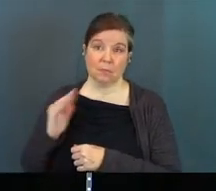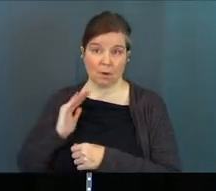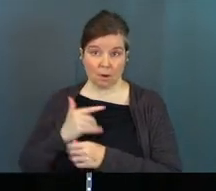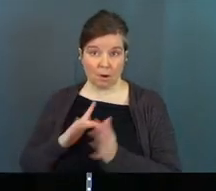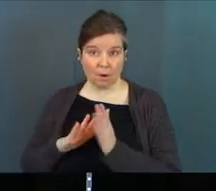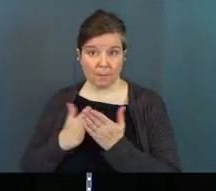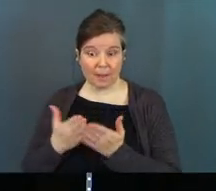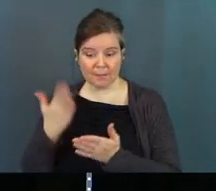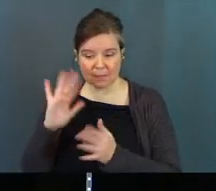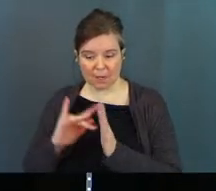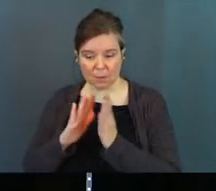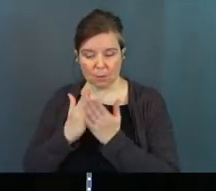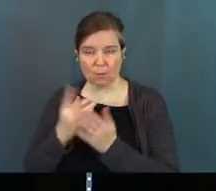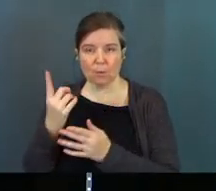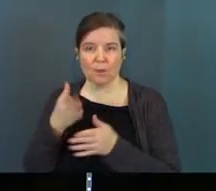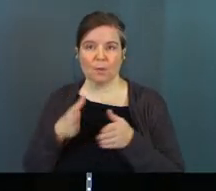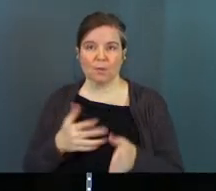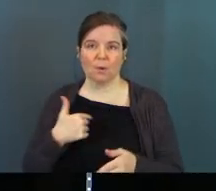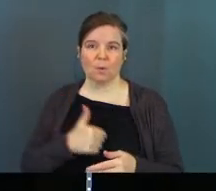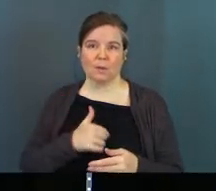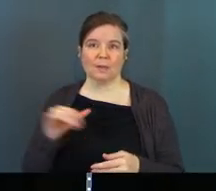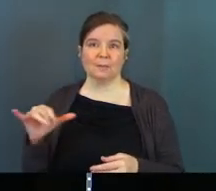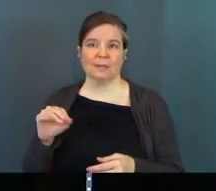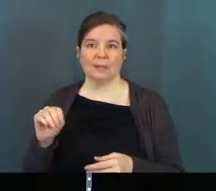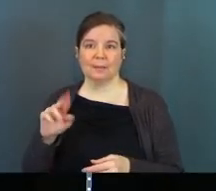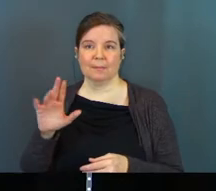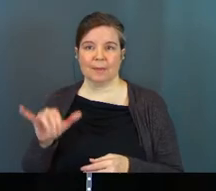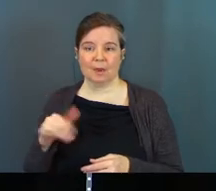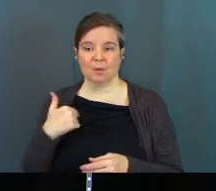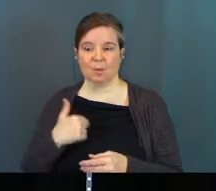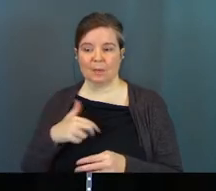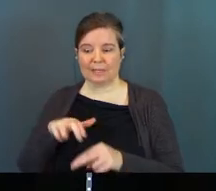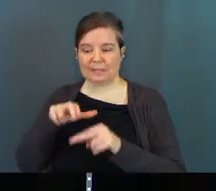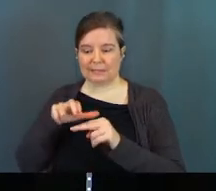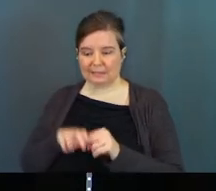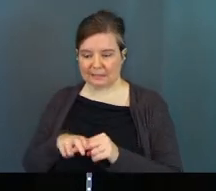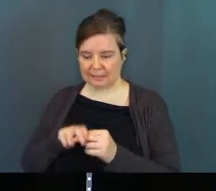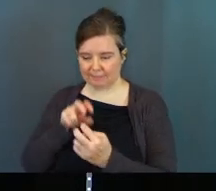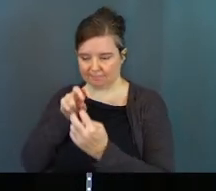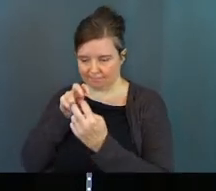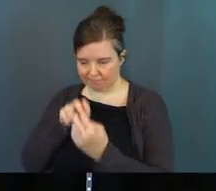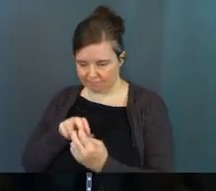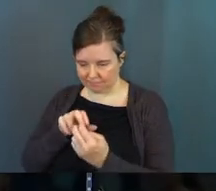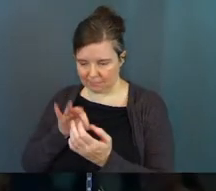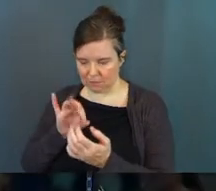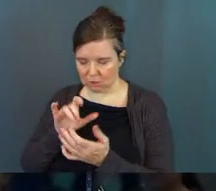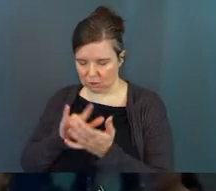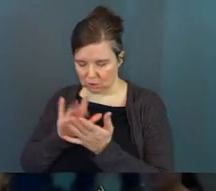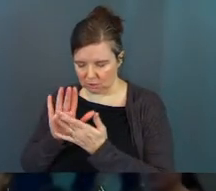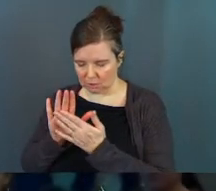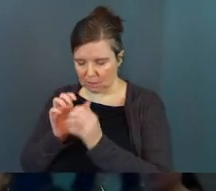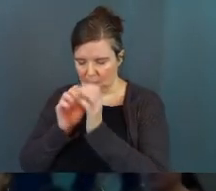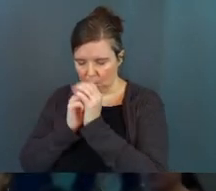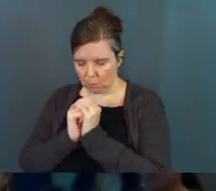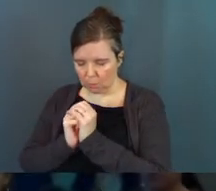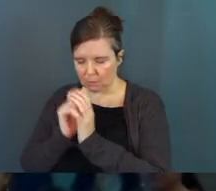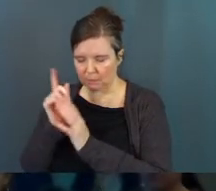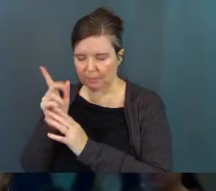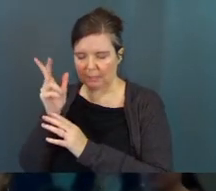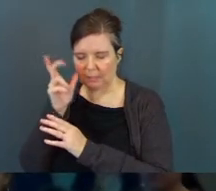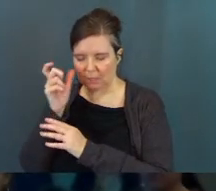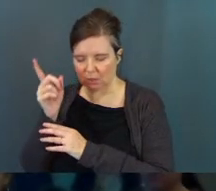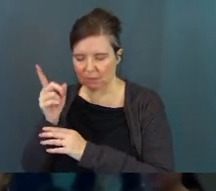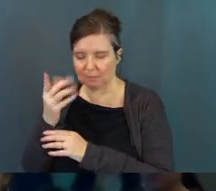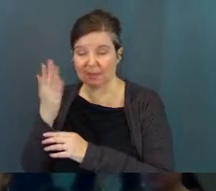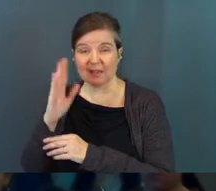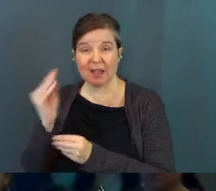Our Bibles, God's Word, is one of the ways that we can be like Mary and that we can sit at the feet of Jesus, that we can worship him, that we can hear